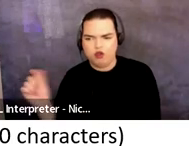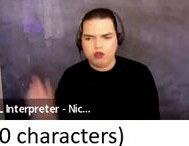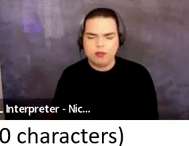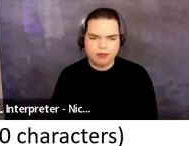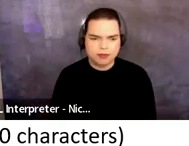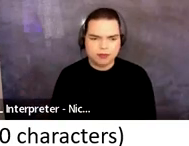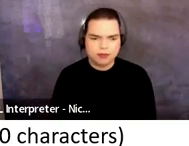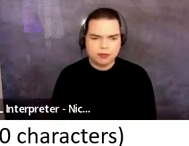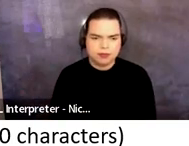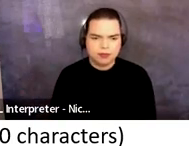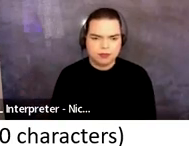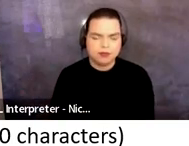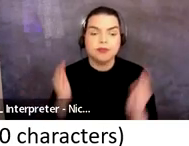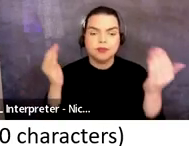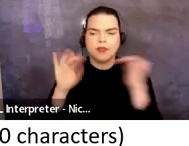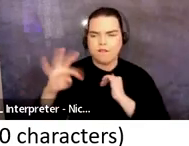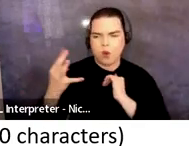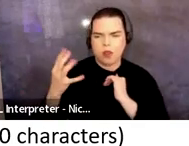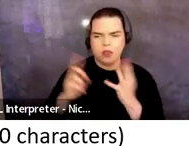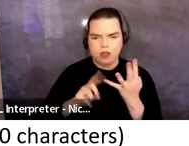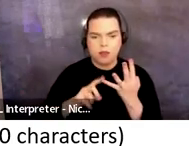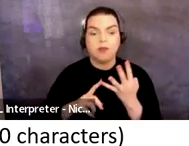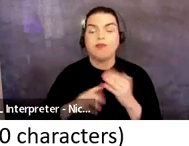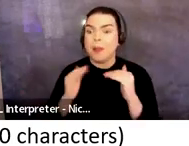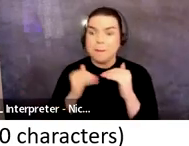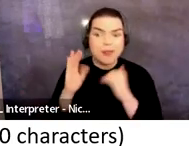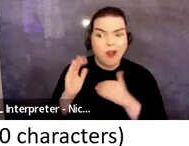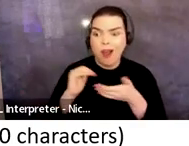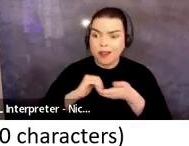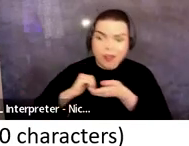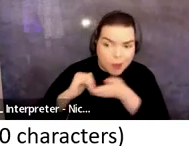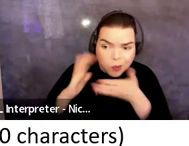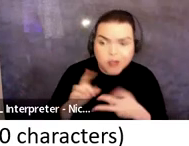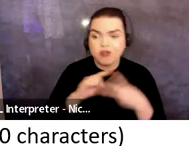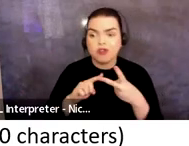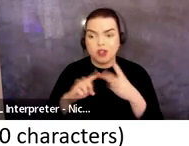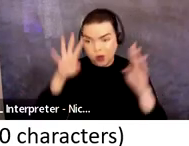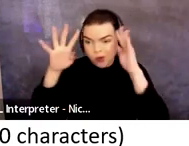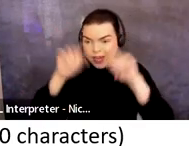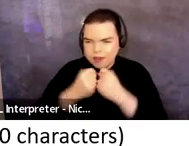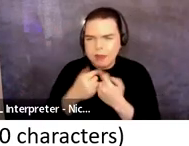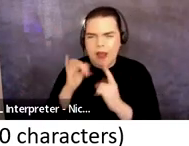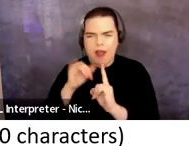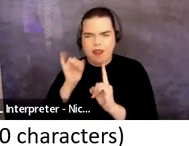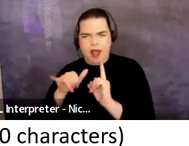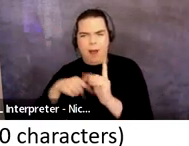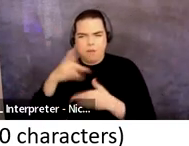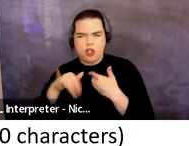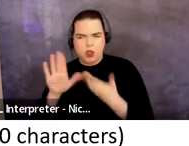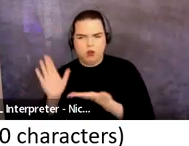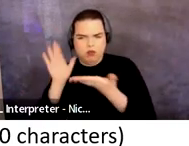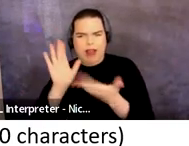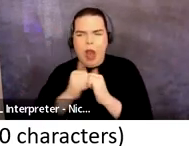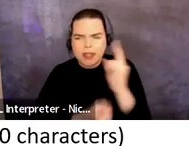Beyond the collaborators and creative team, how does this project contribute to the cultural, aesthetic, and form